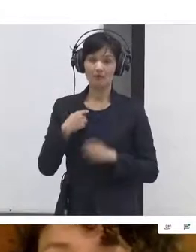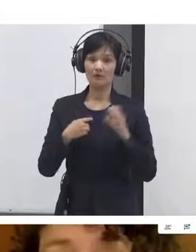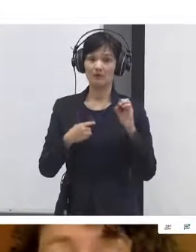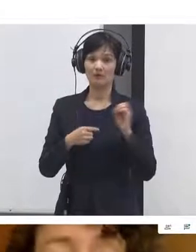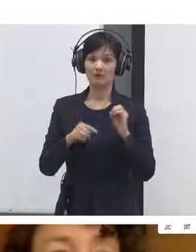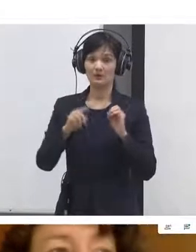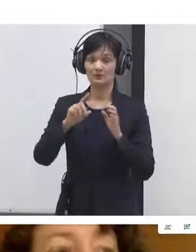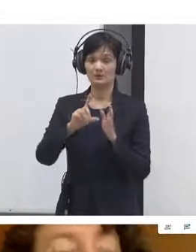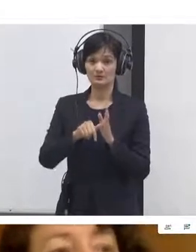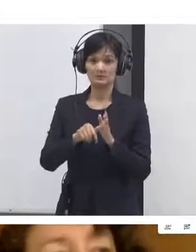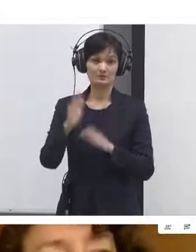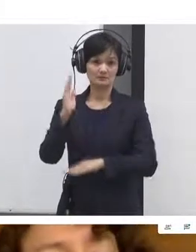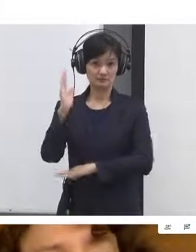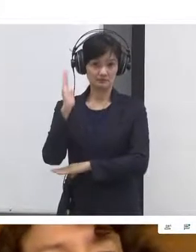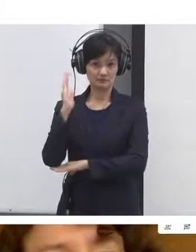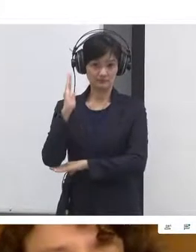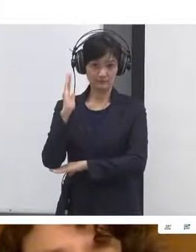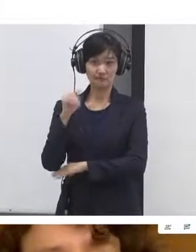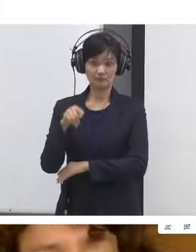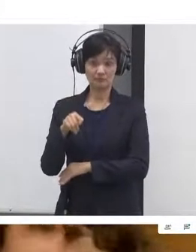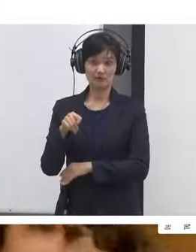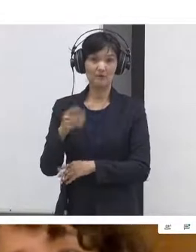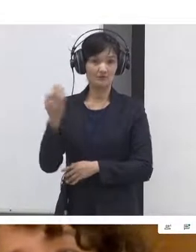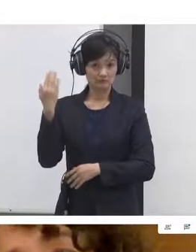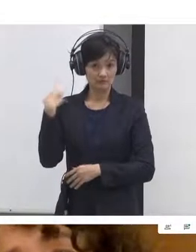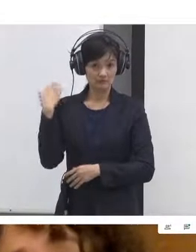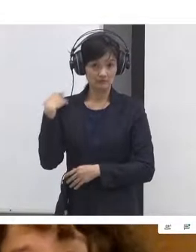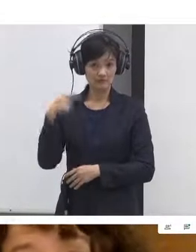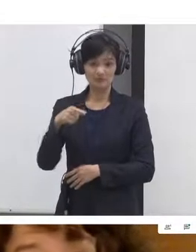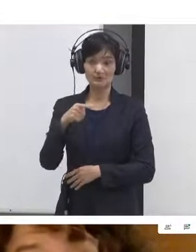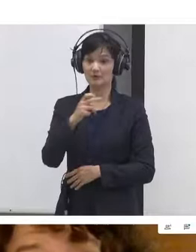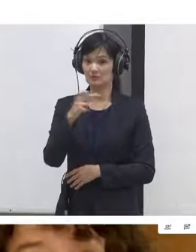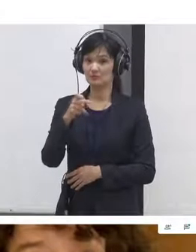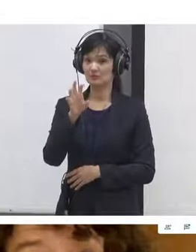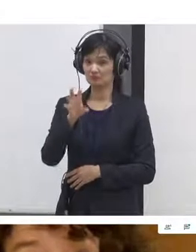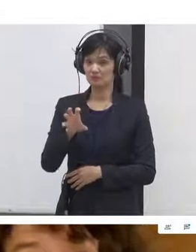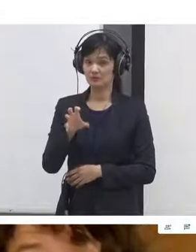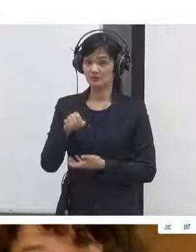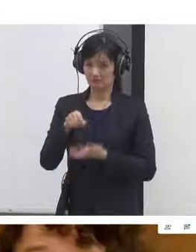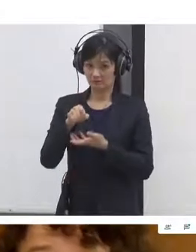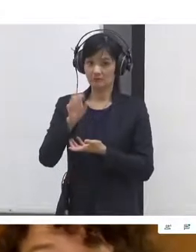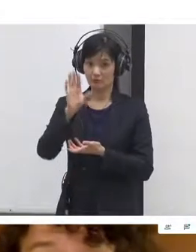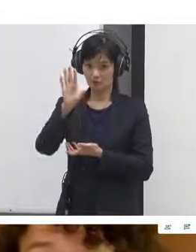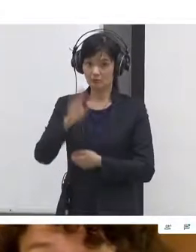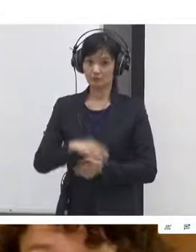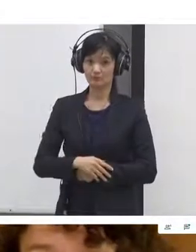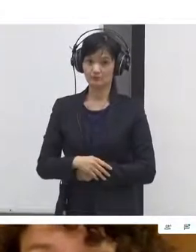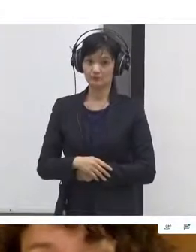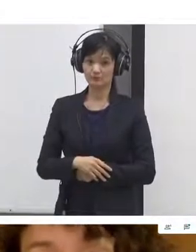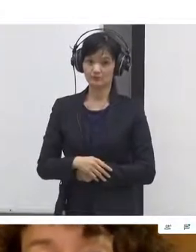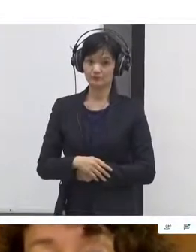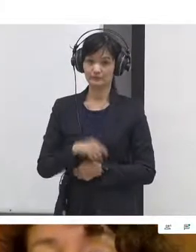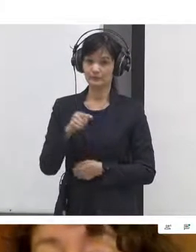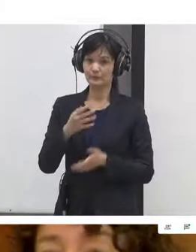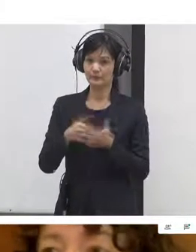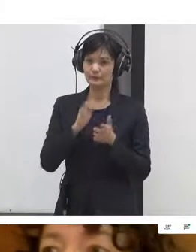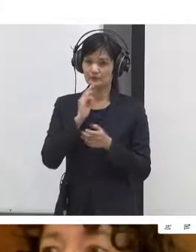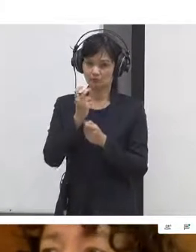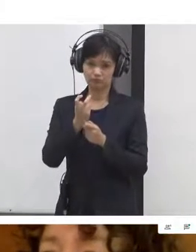ive public which was written by Chris Kelty probably almost 20 years ago now